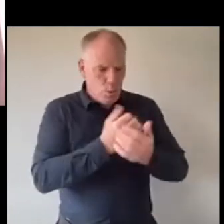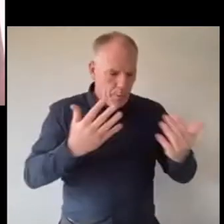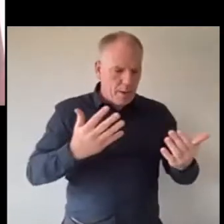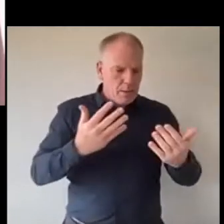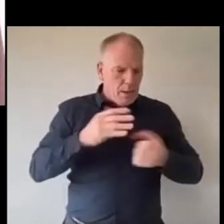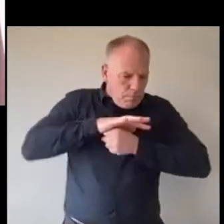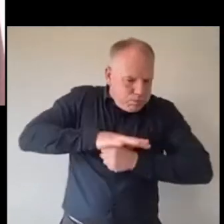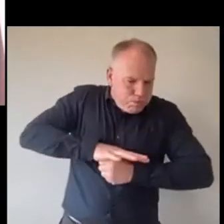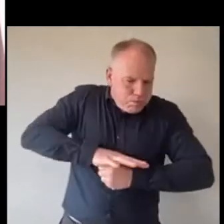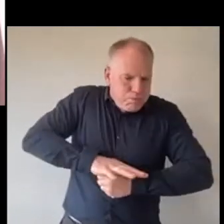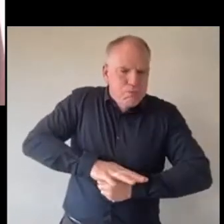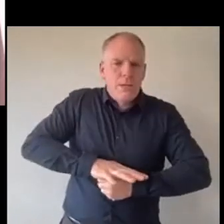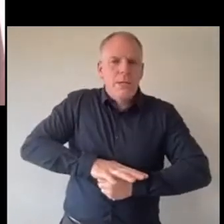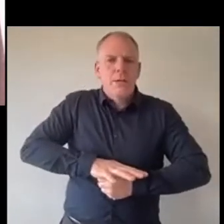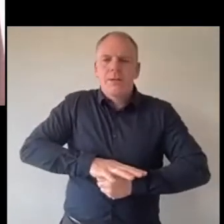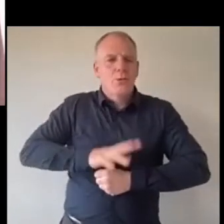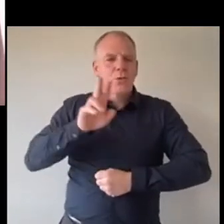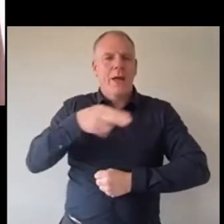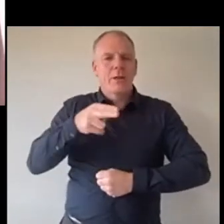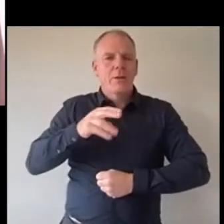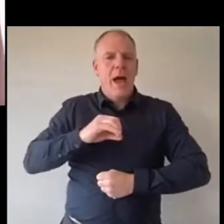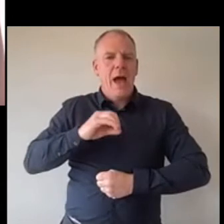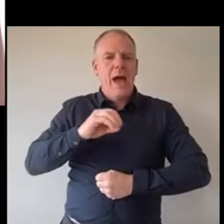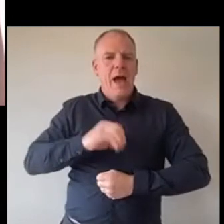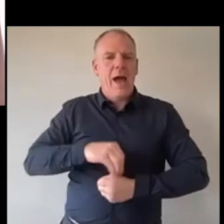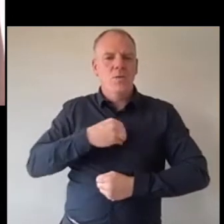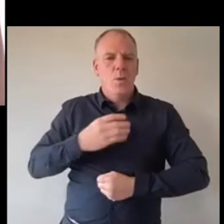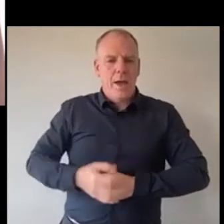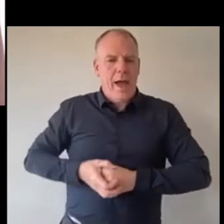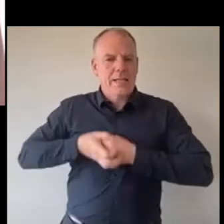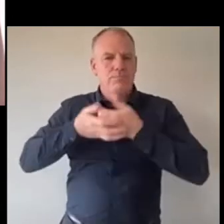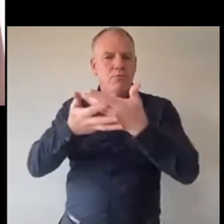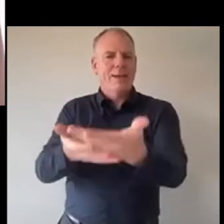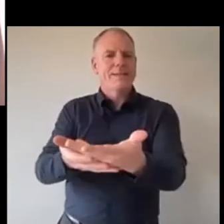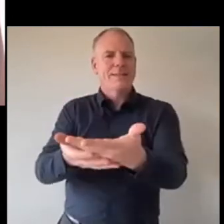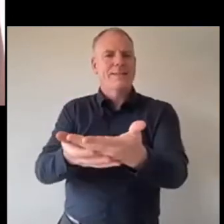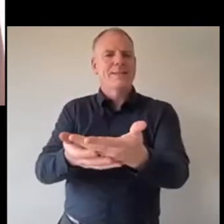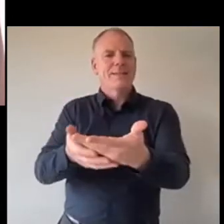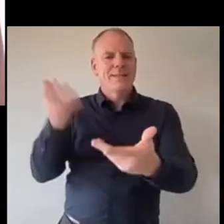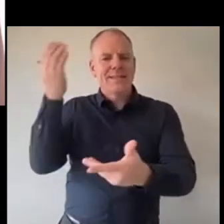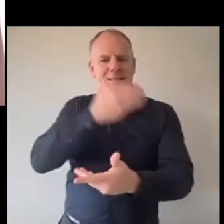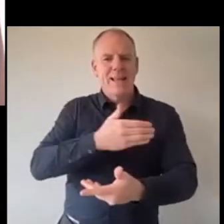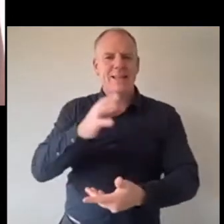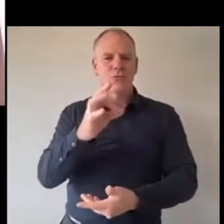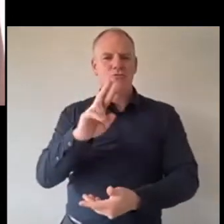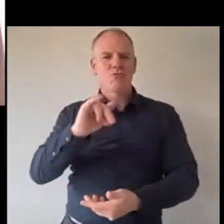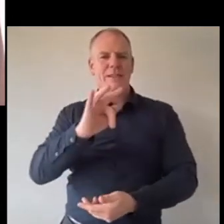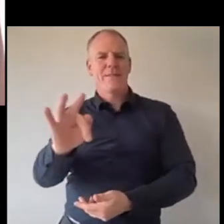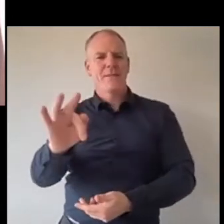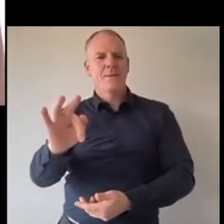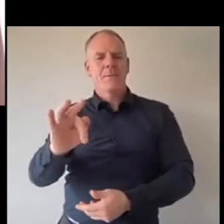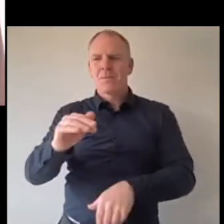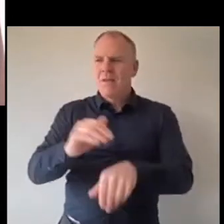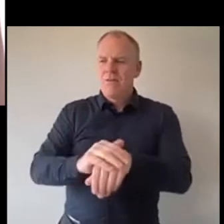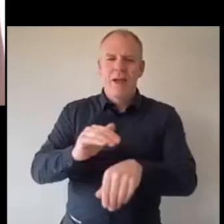have to express it you need to find a way to express it and you need to you need to as friends and peers you need to learn